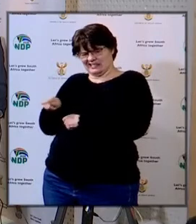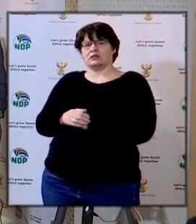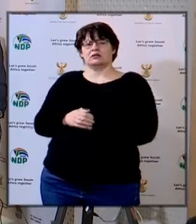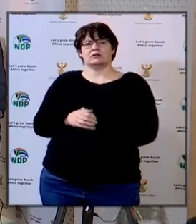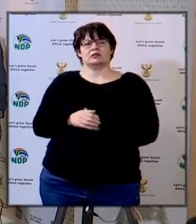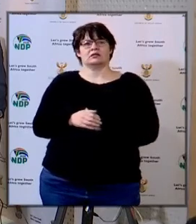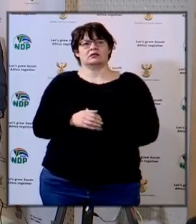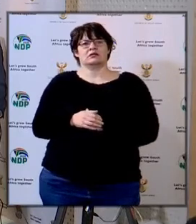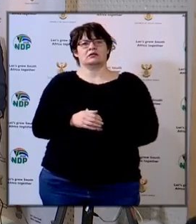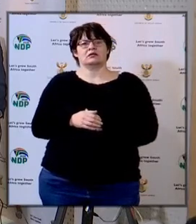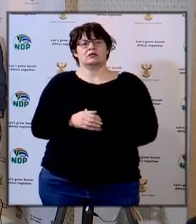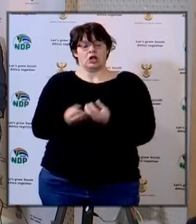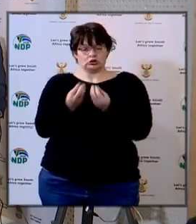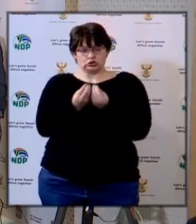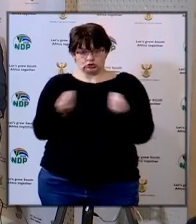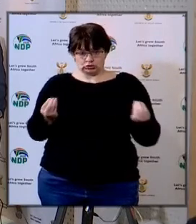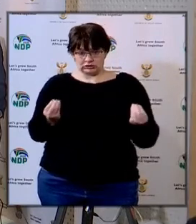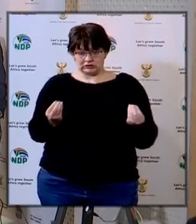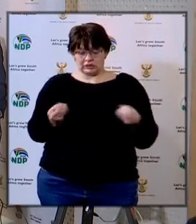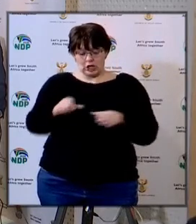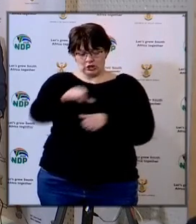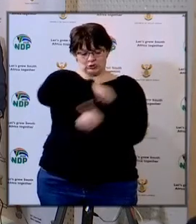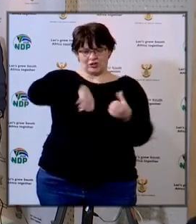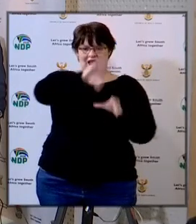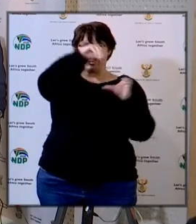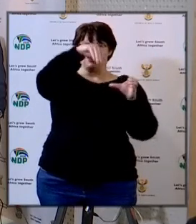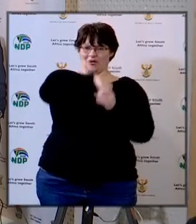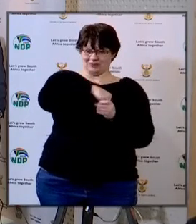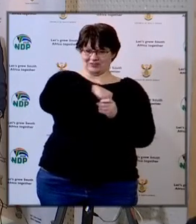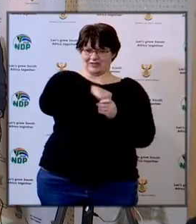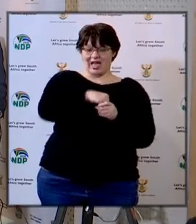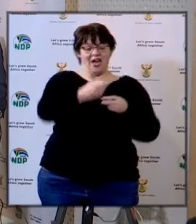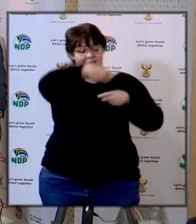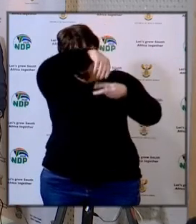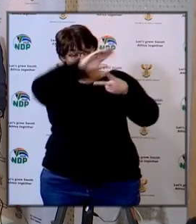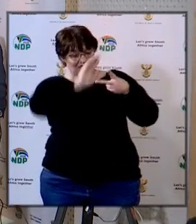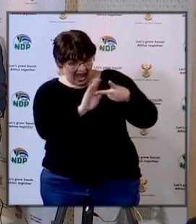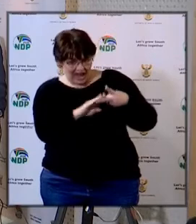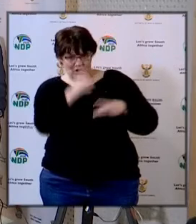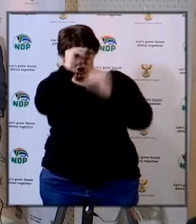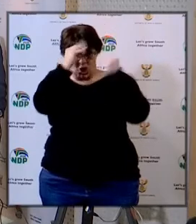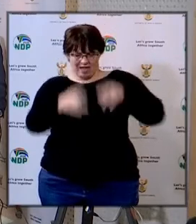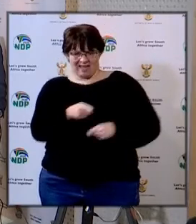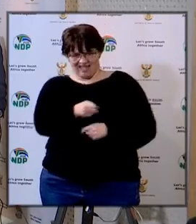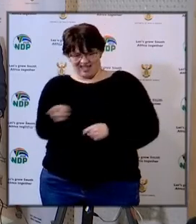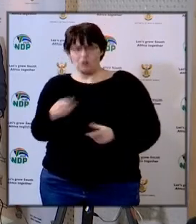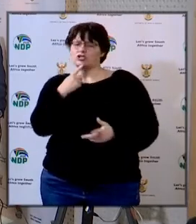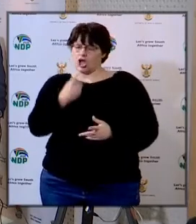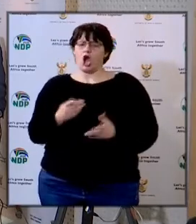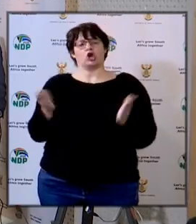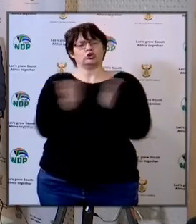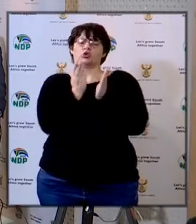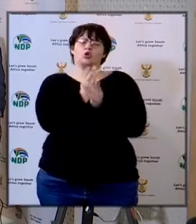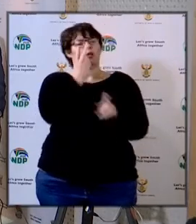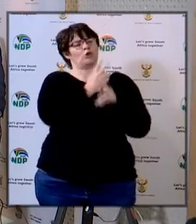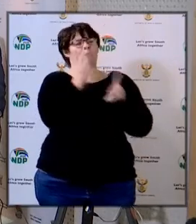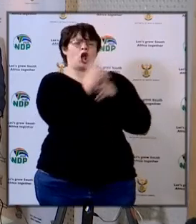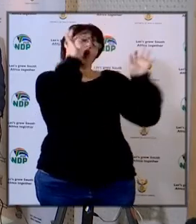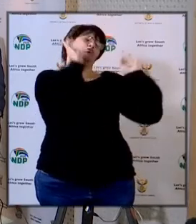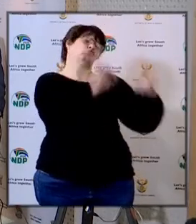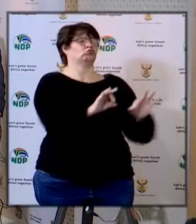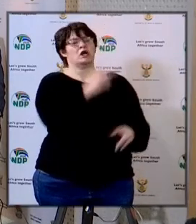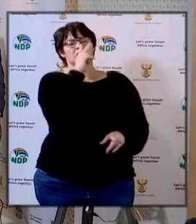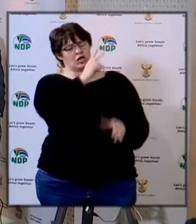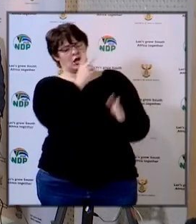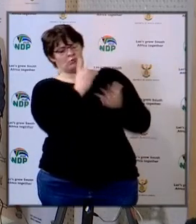children are members of society first before they are learners so you say you have prepared the schools it's all well and